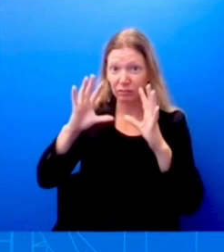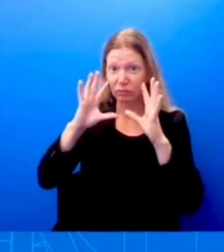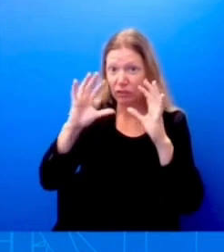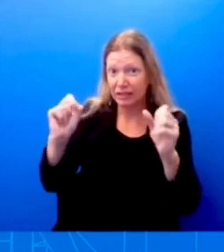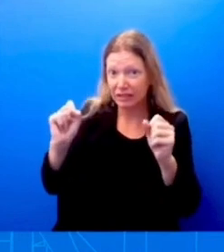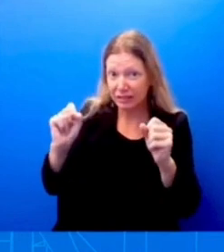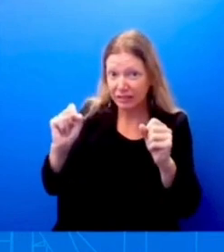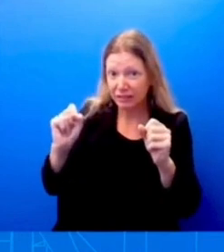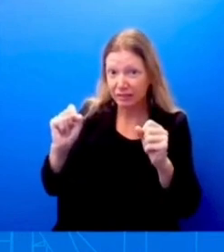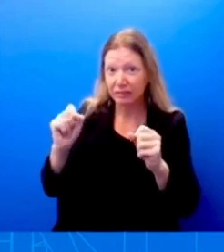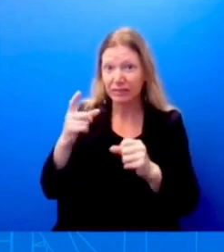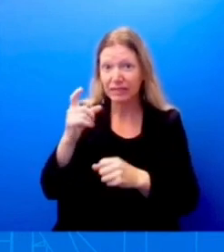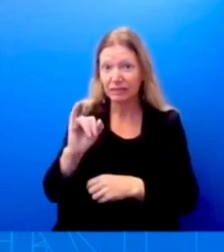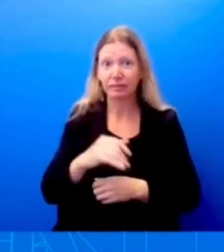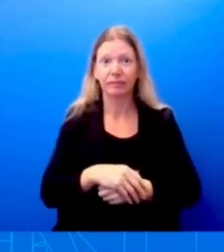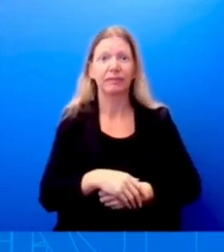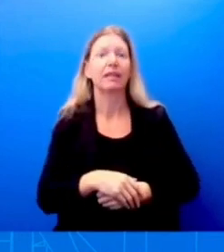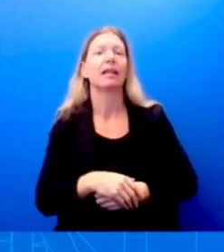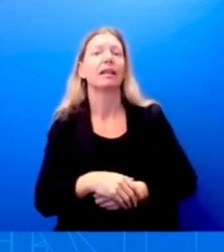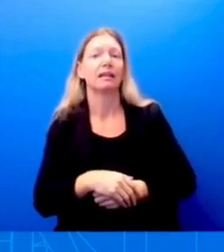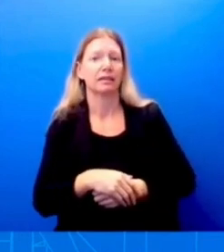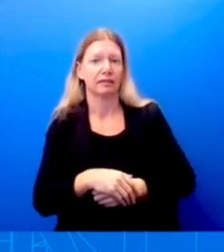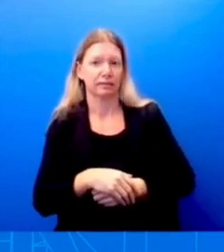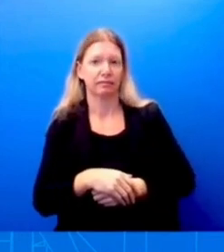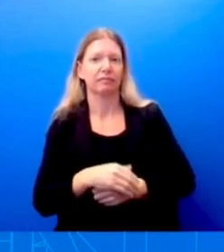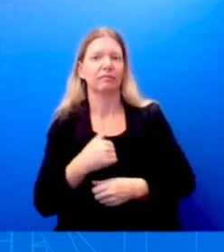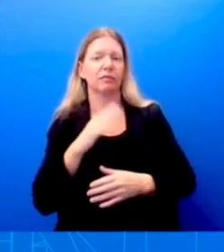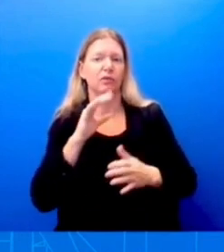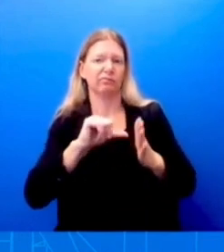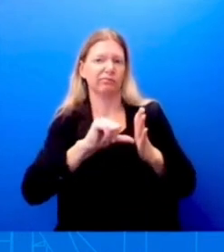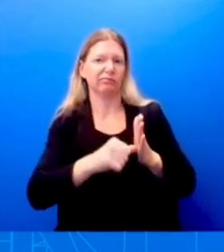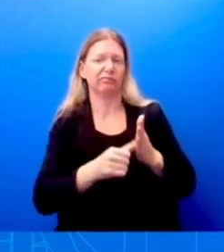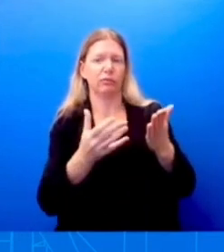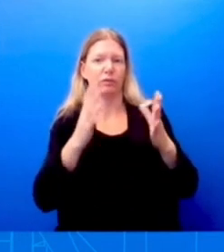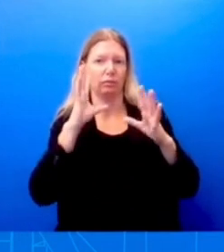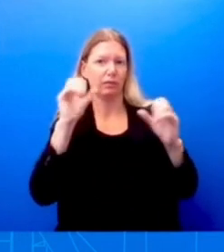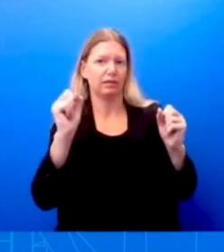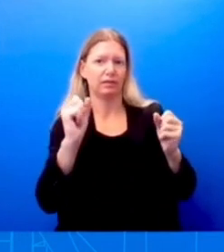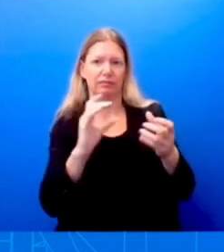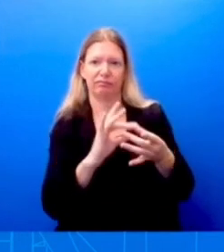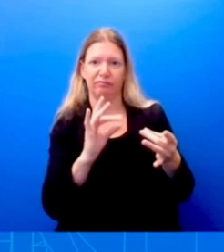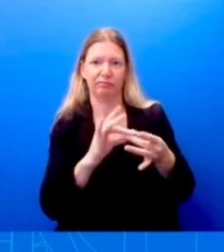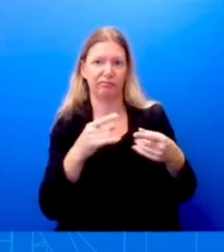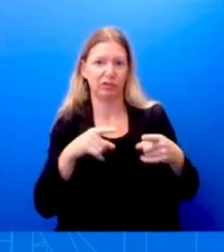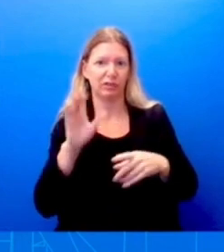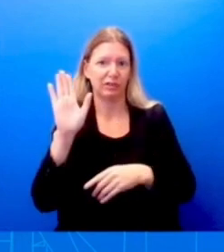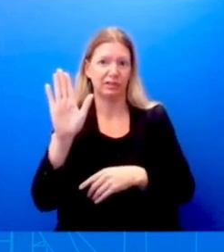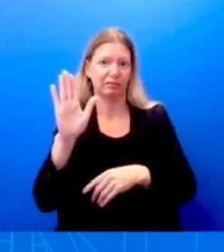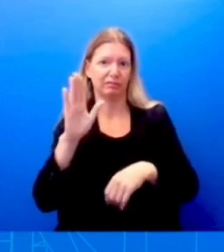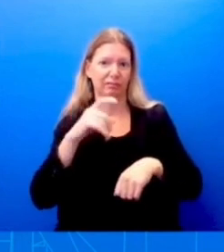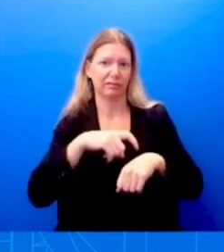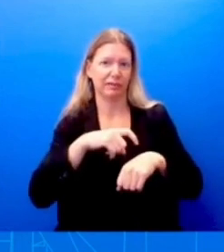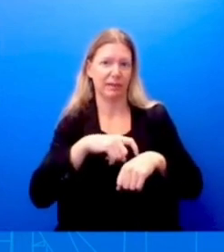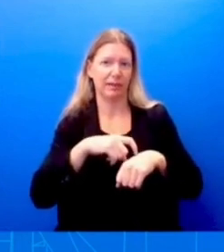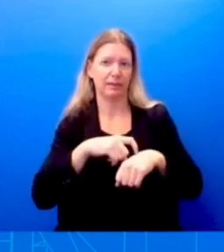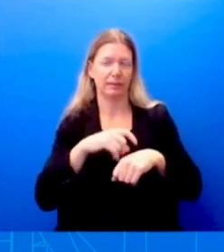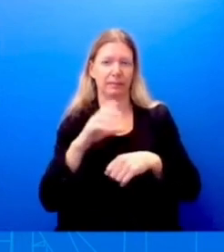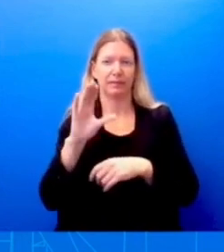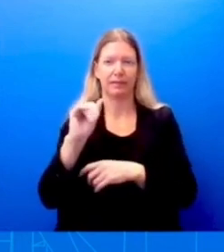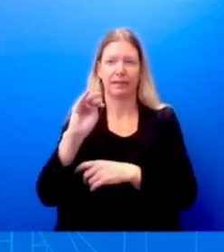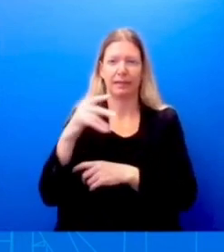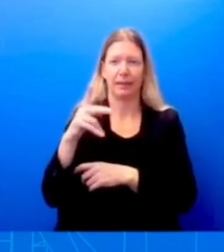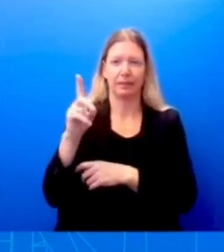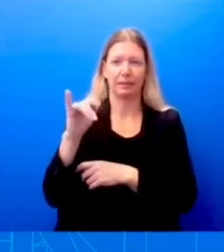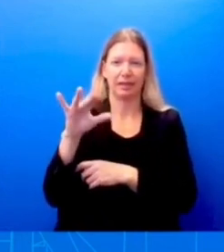President said, uh, during his press conference at Camp David very recently. He spoke to this, don't have anything else to add. He has been very clear that he, uh,